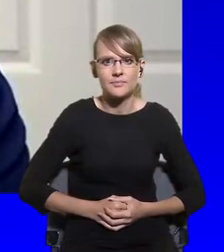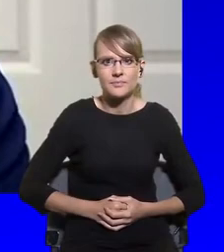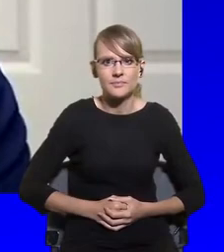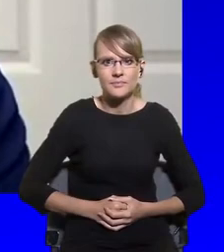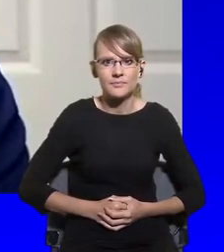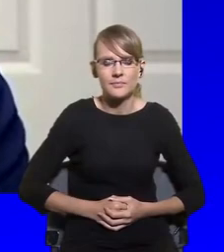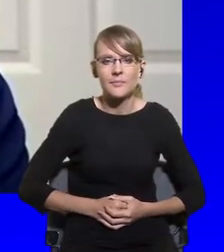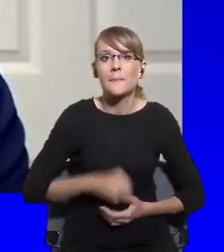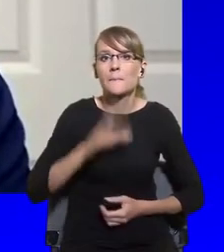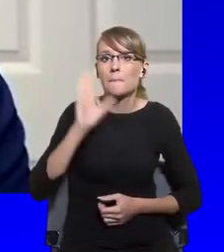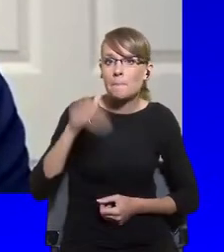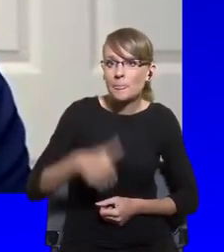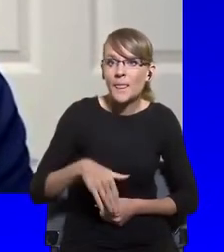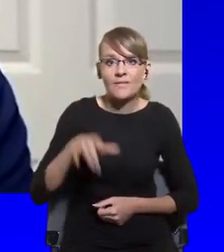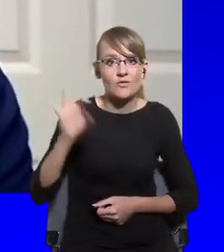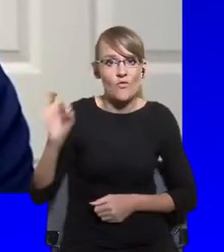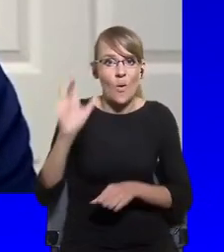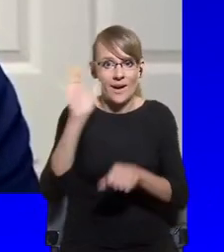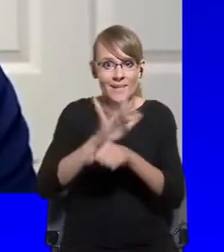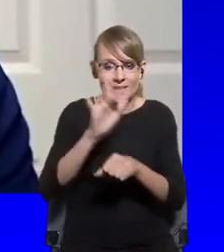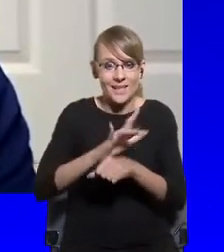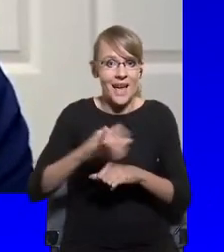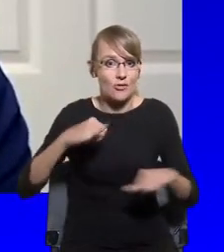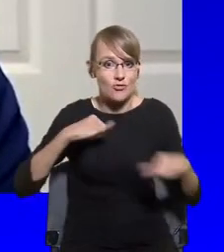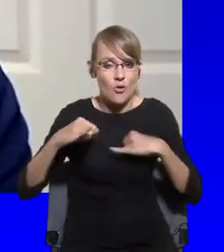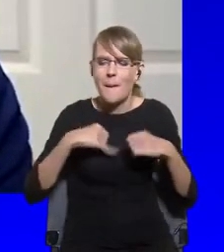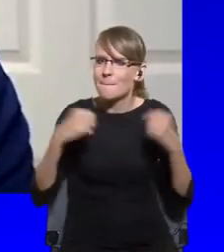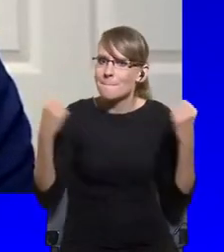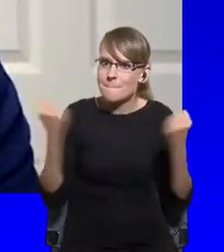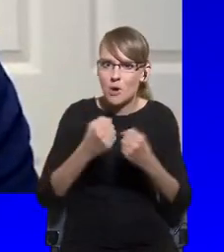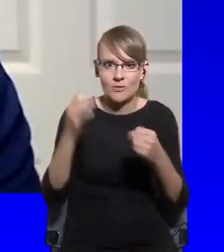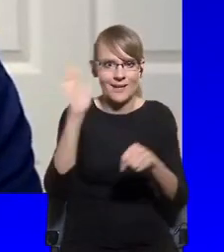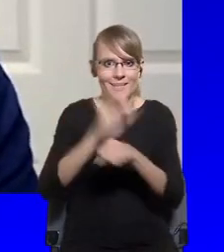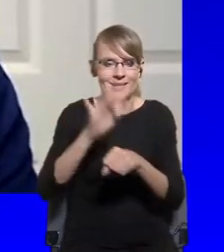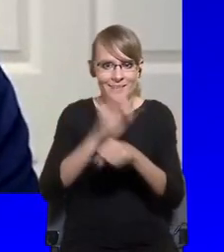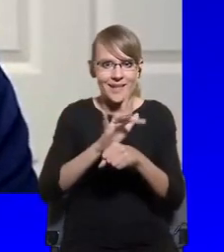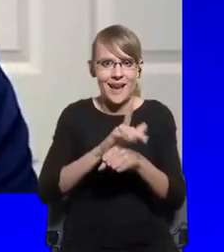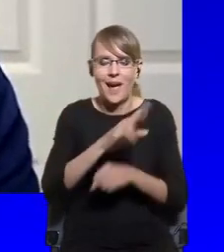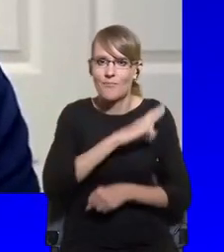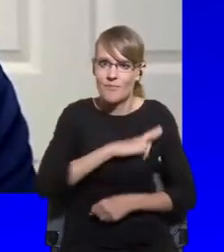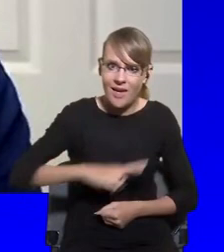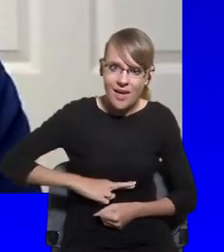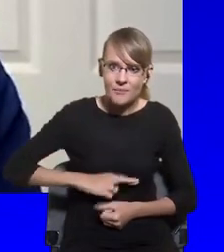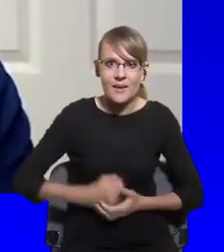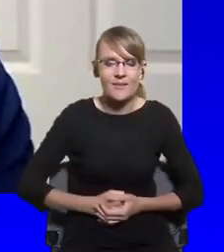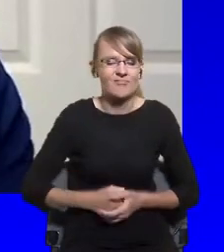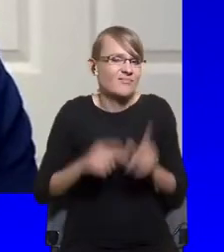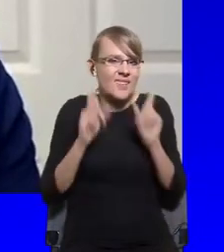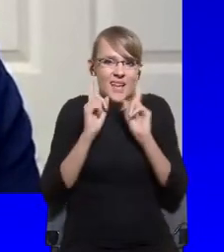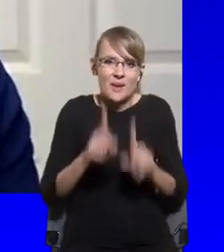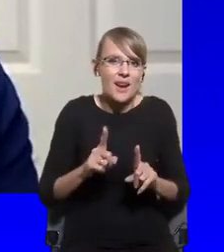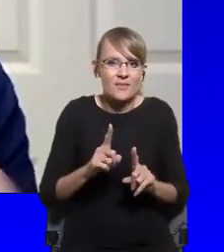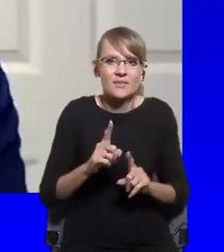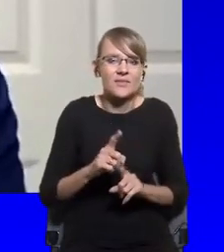government, against the prime minister has definitely failed to land. So